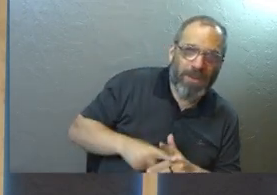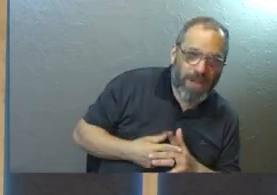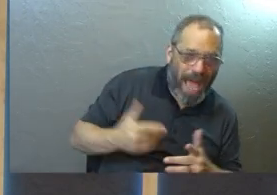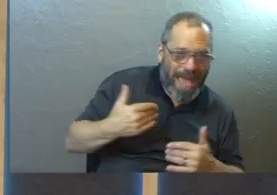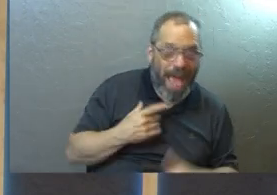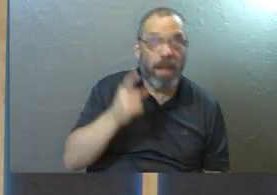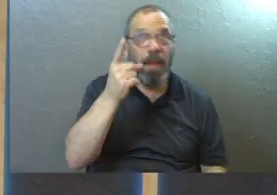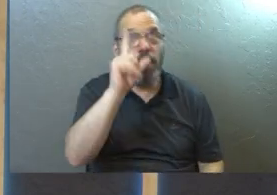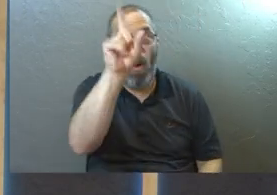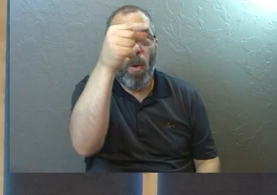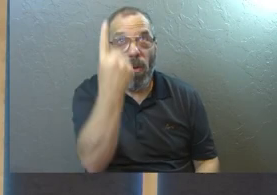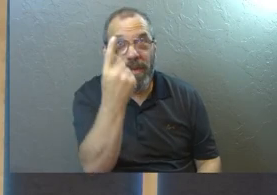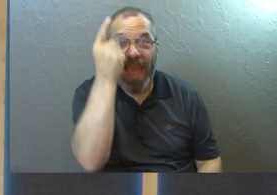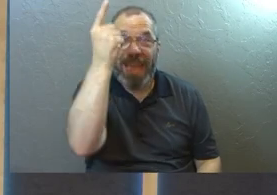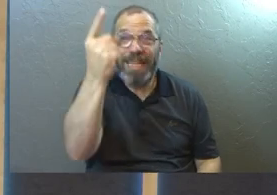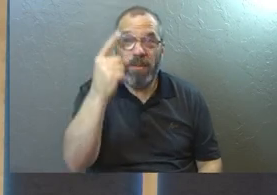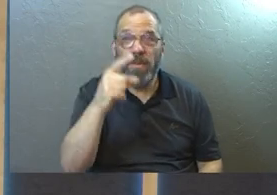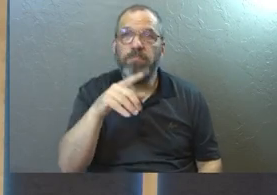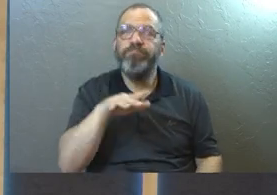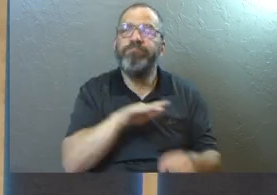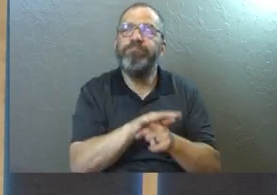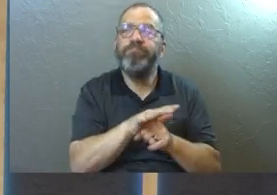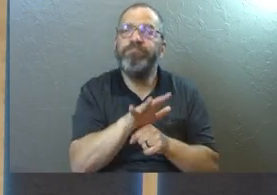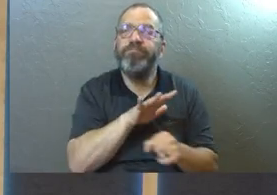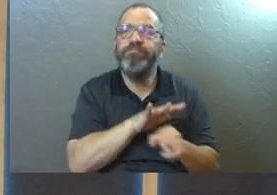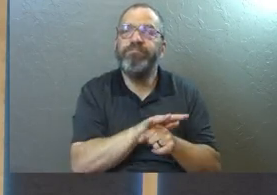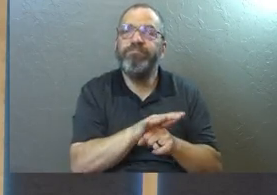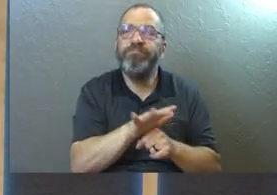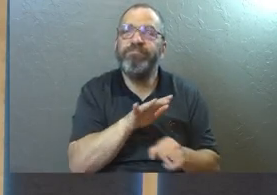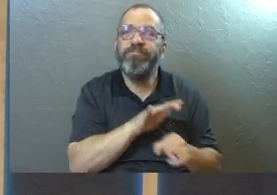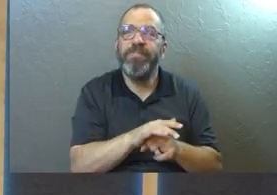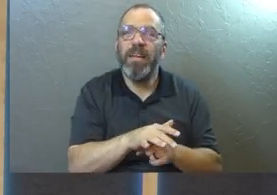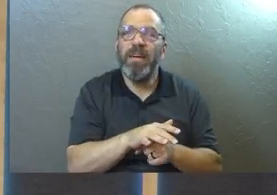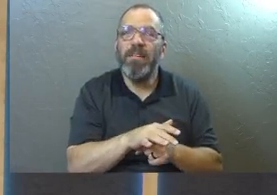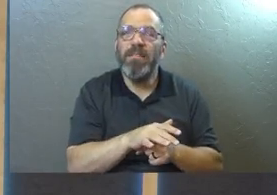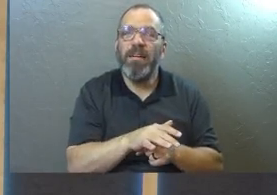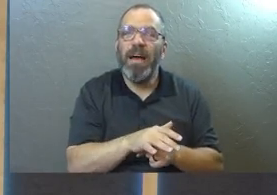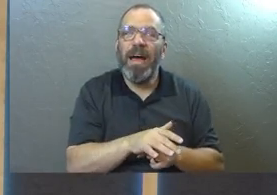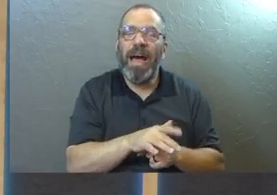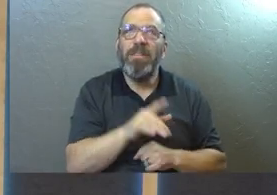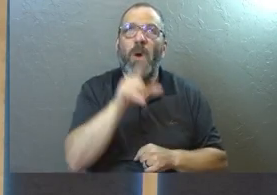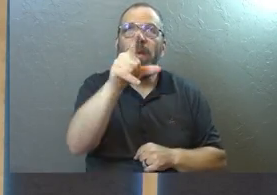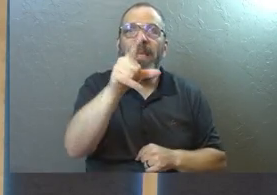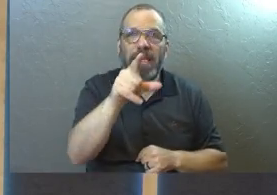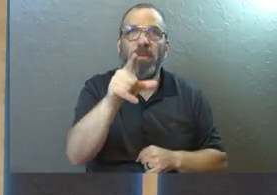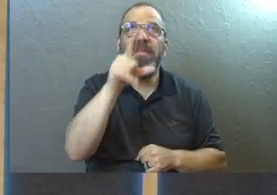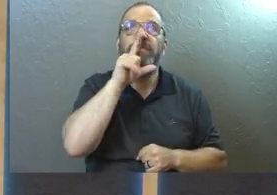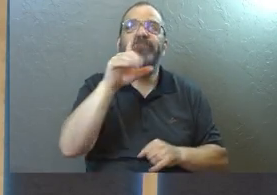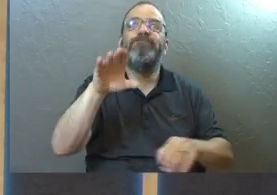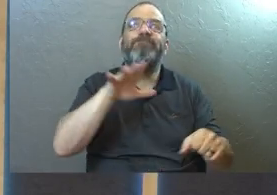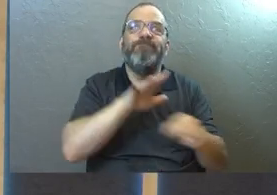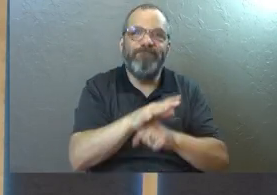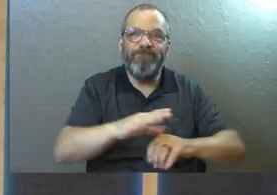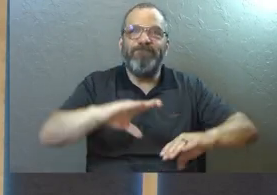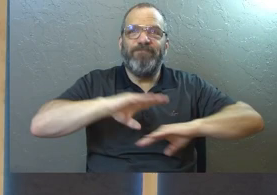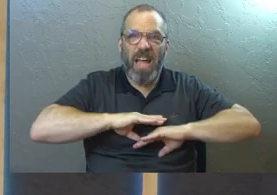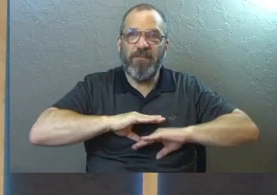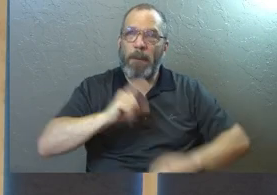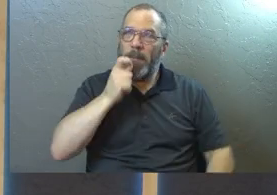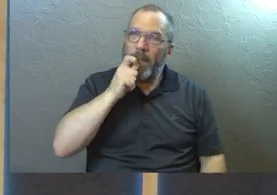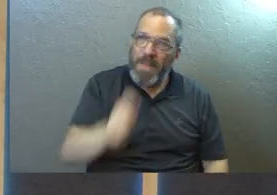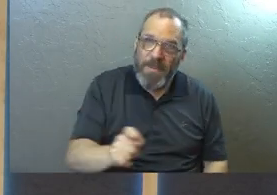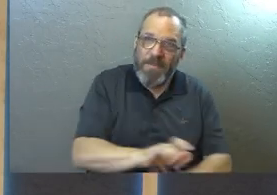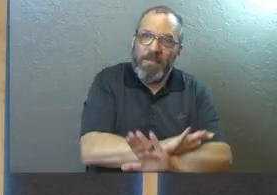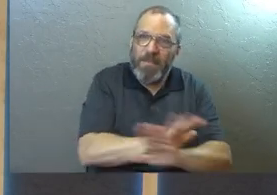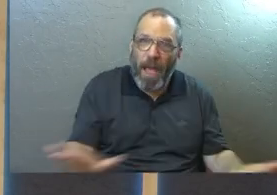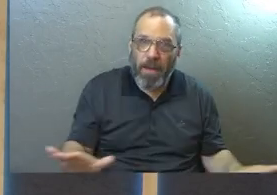just had him and he was enough. And not only, I wasn't settling he is enough. He was enough. He was everything